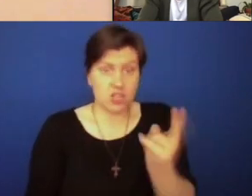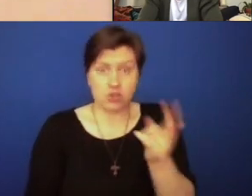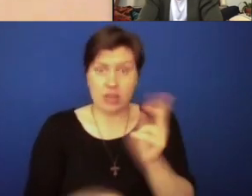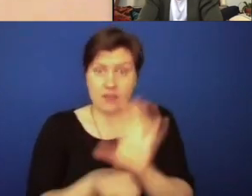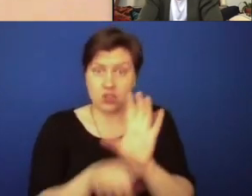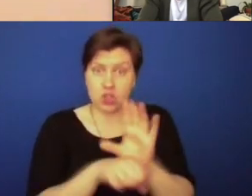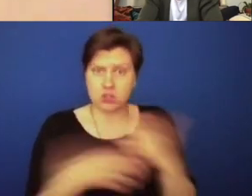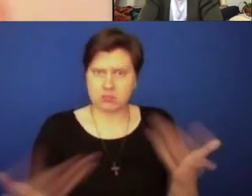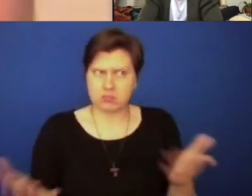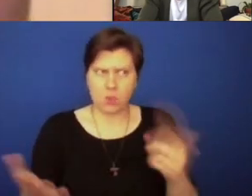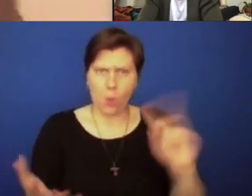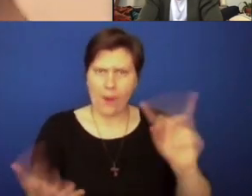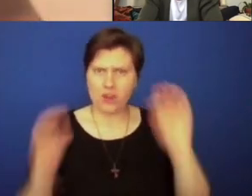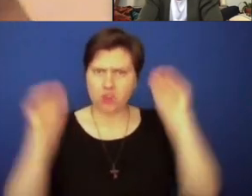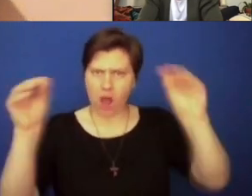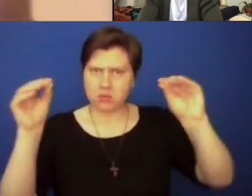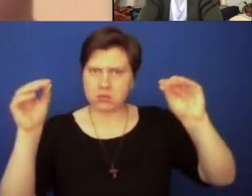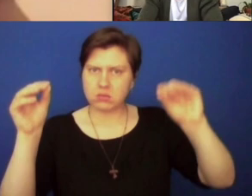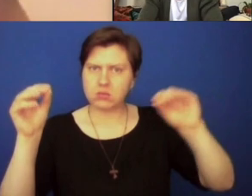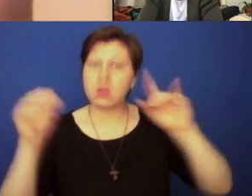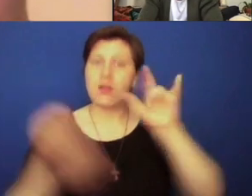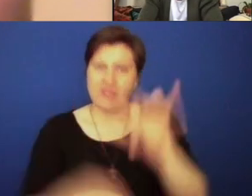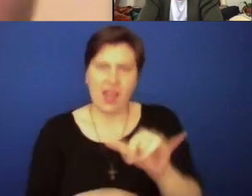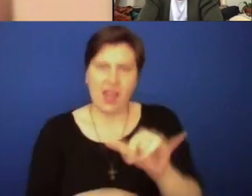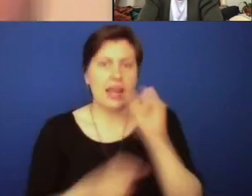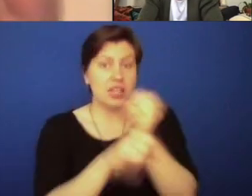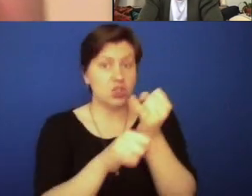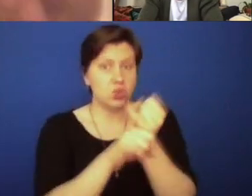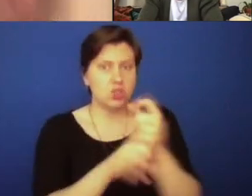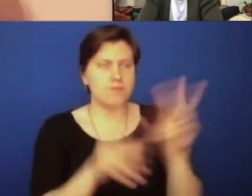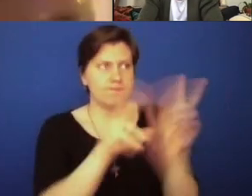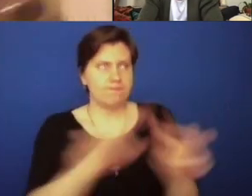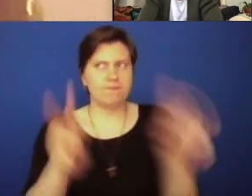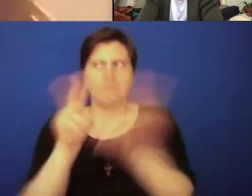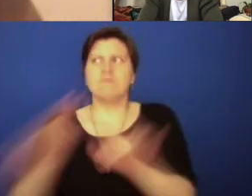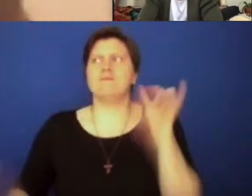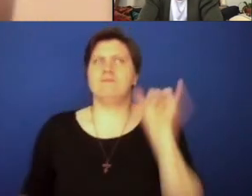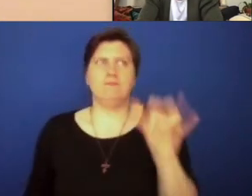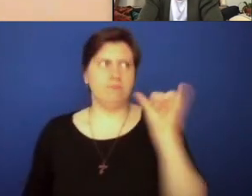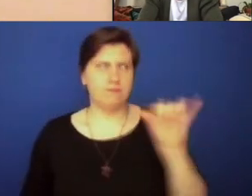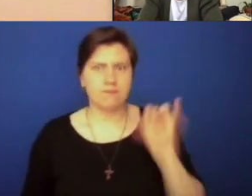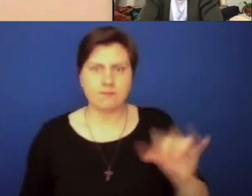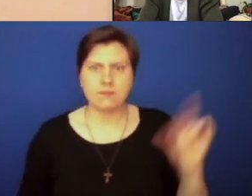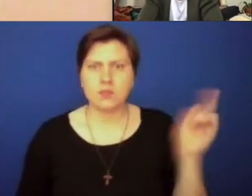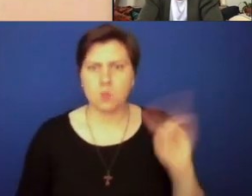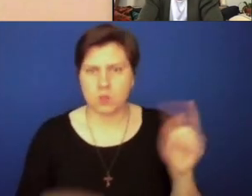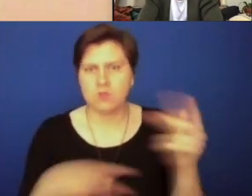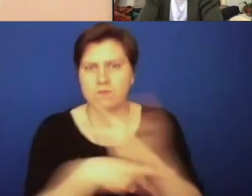but is it being taught? And so those are the kinds of things that we can look at institutionally, where we can target.